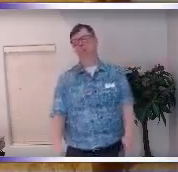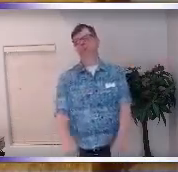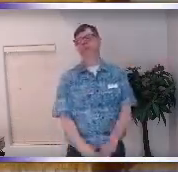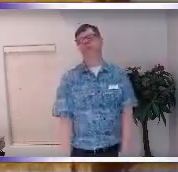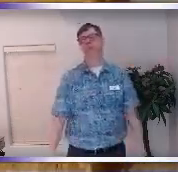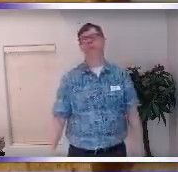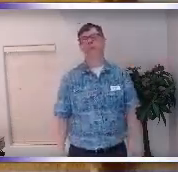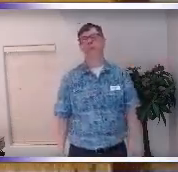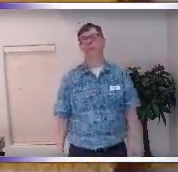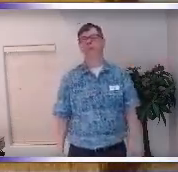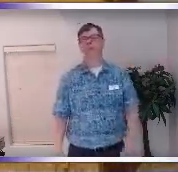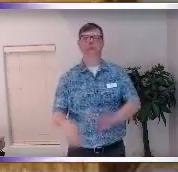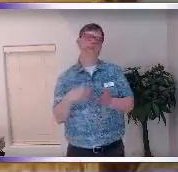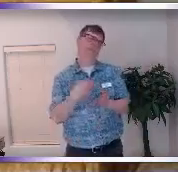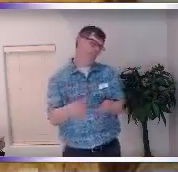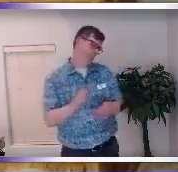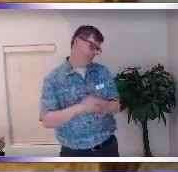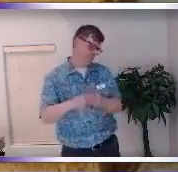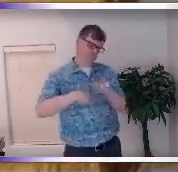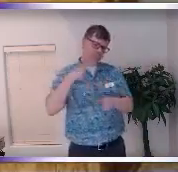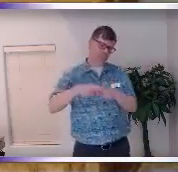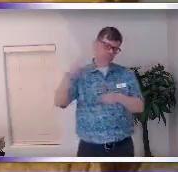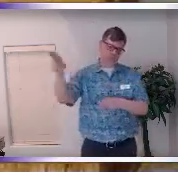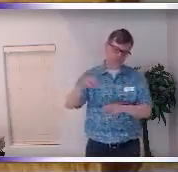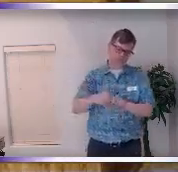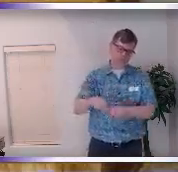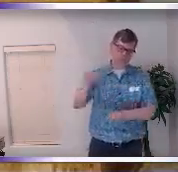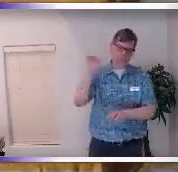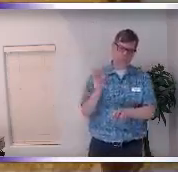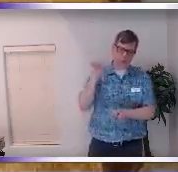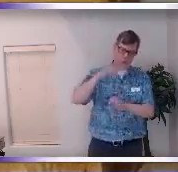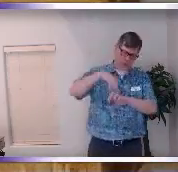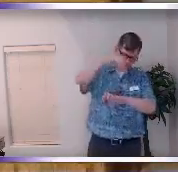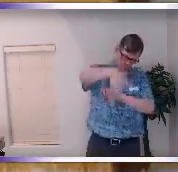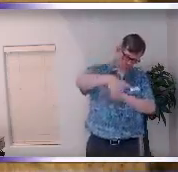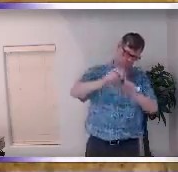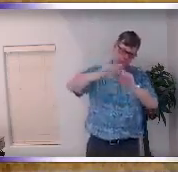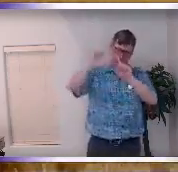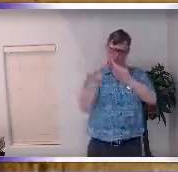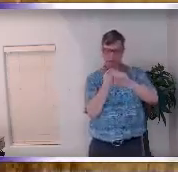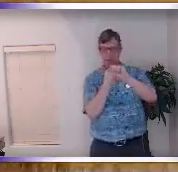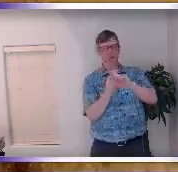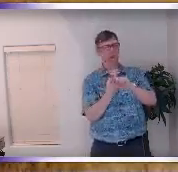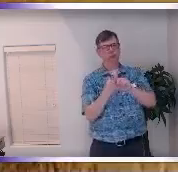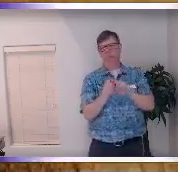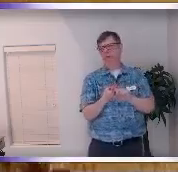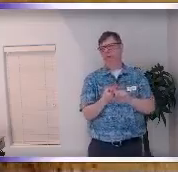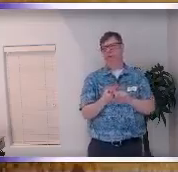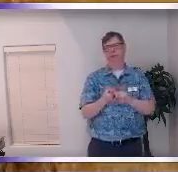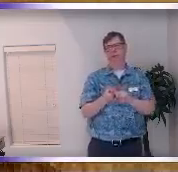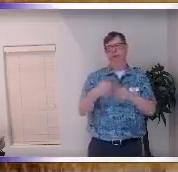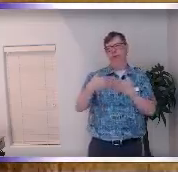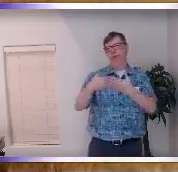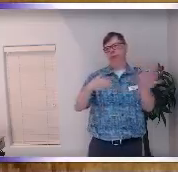sometimes people think that we can use it to let people off the hook but really that's our mind saying I don't want to be a doormat right because